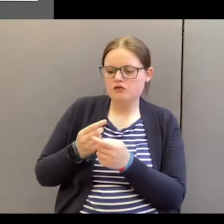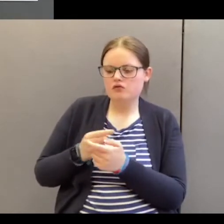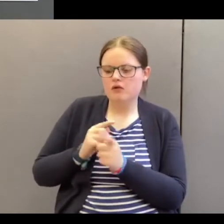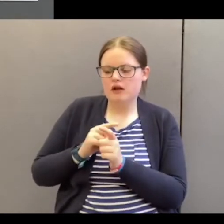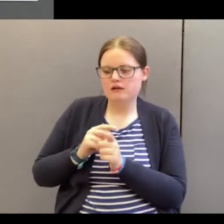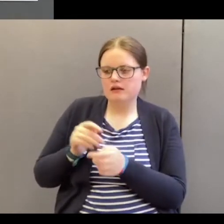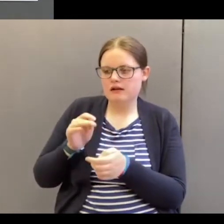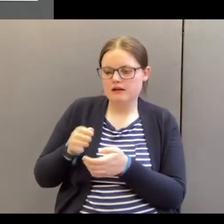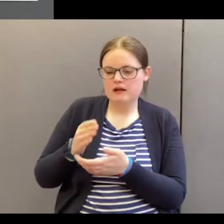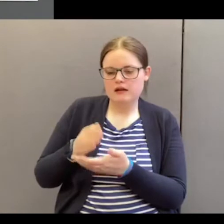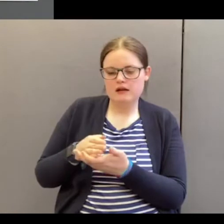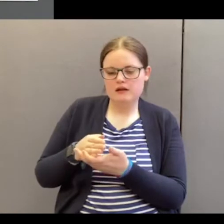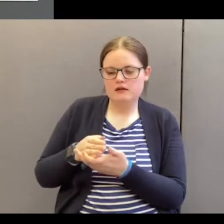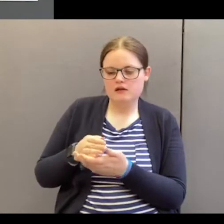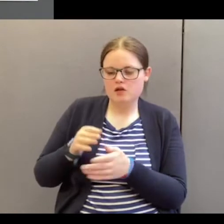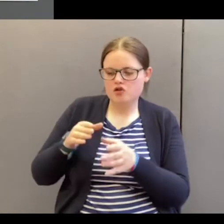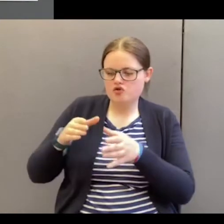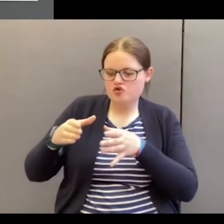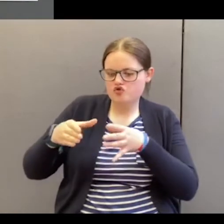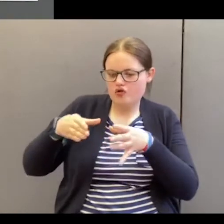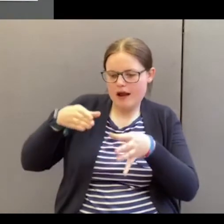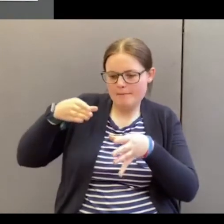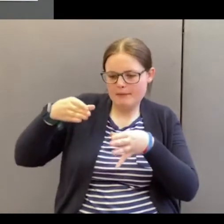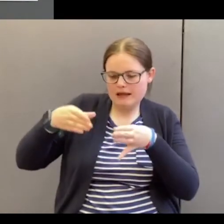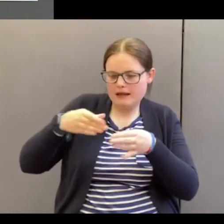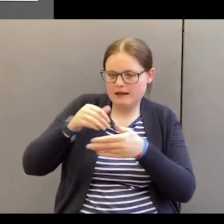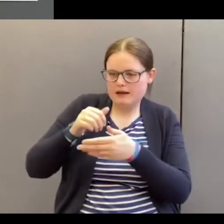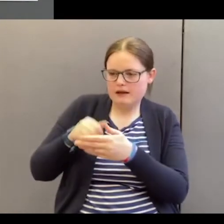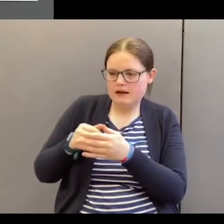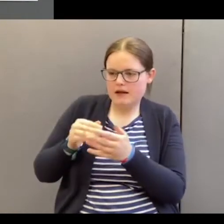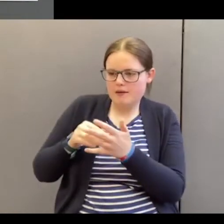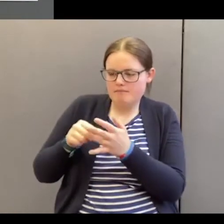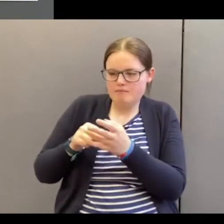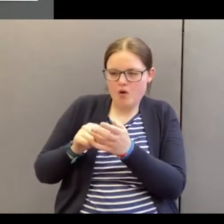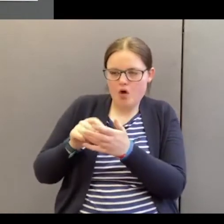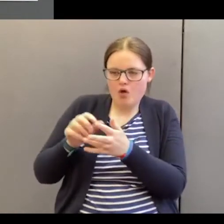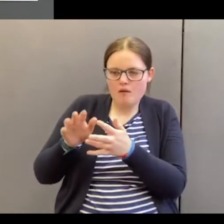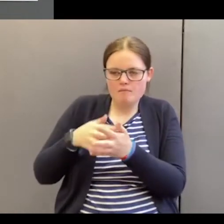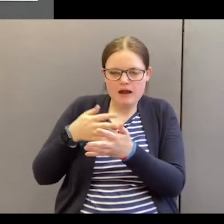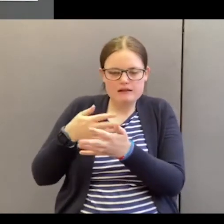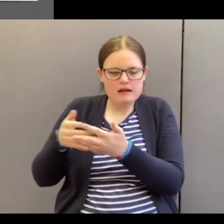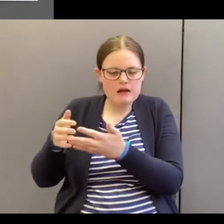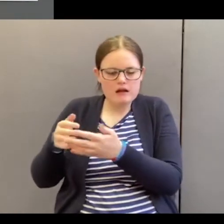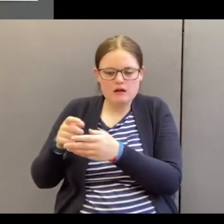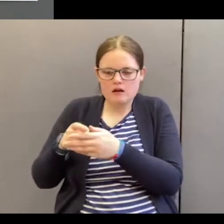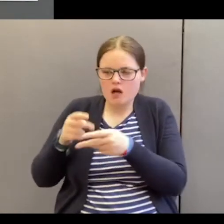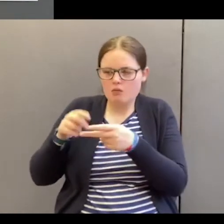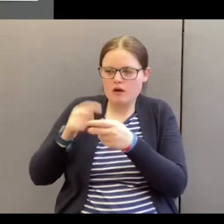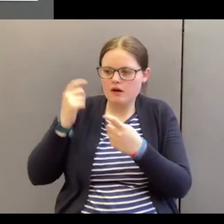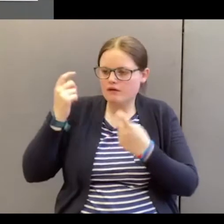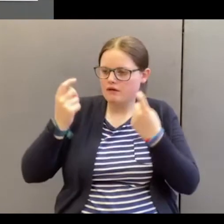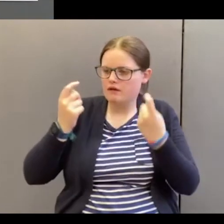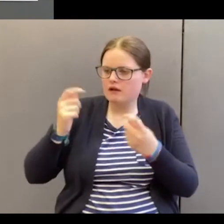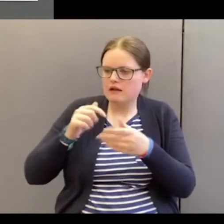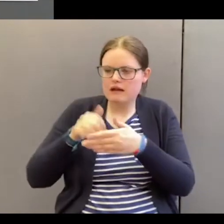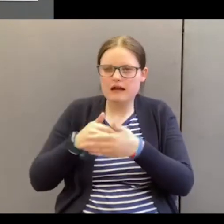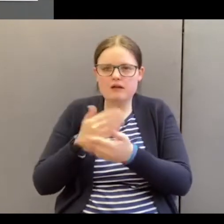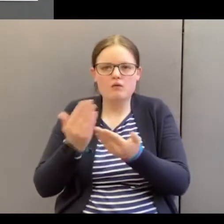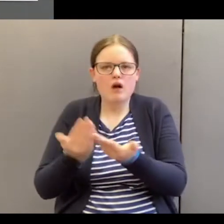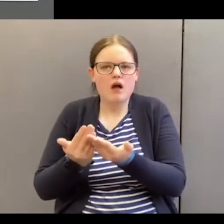is a shaping into the mould and pattern and the way of thinking of this world.